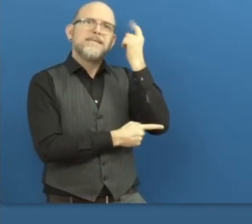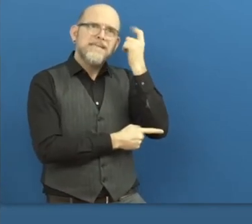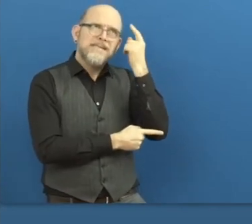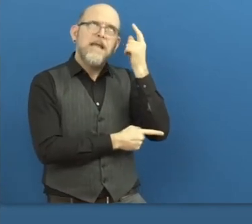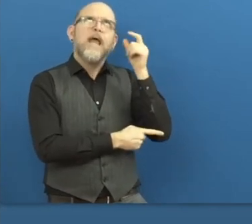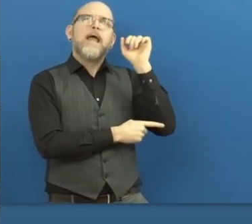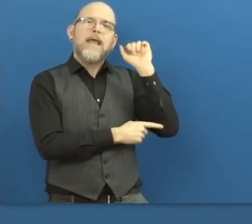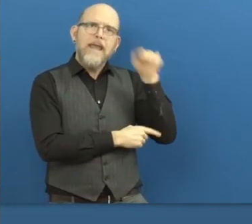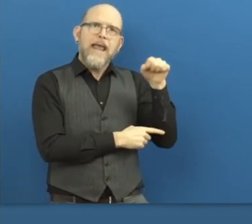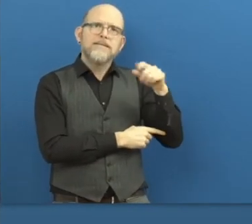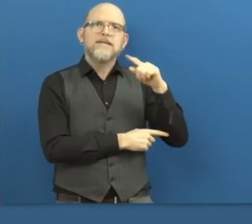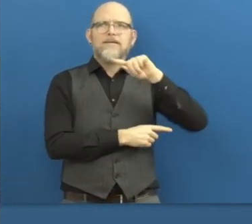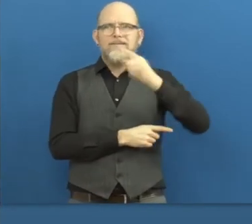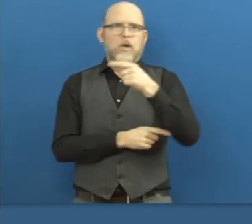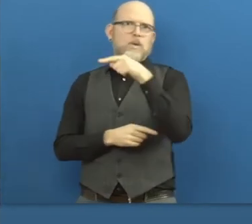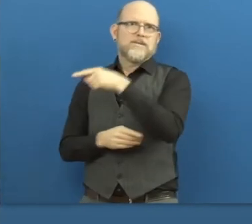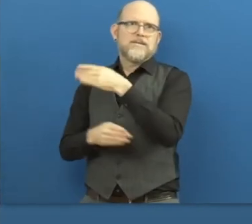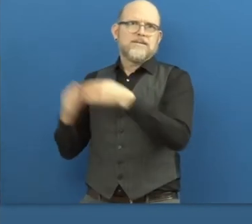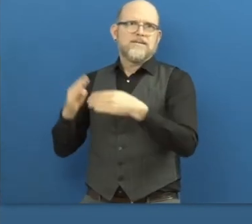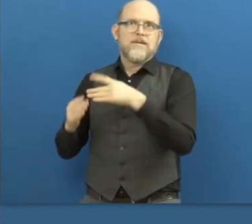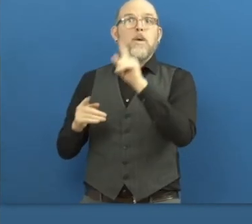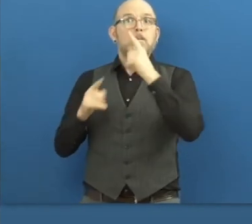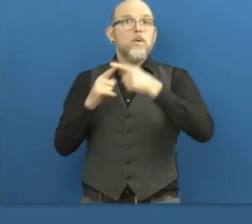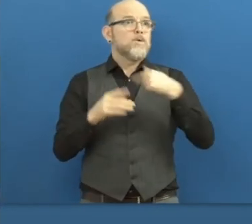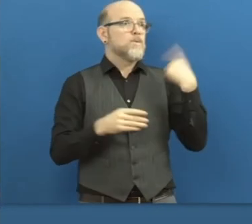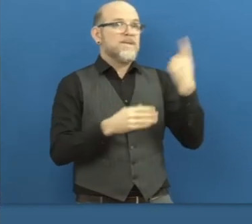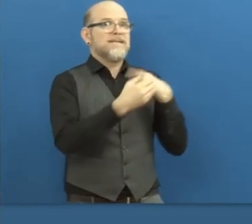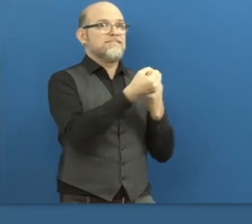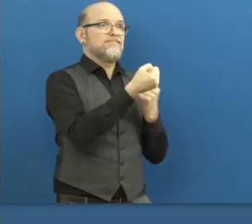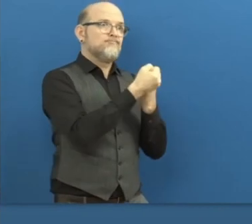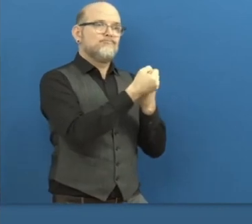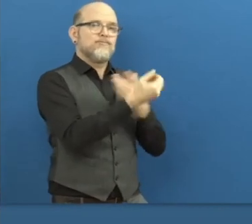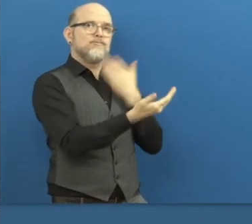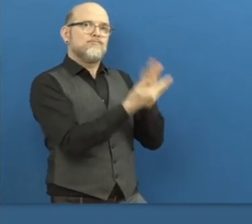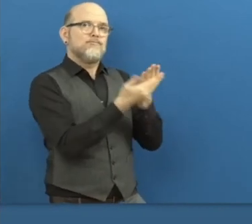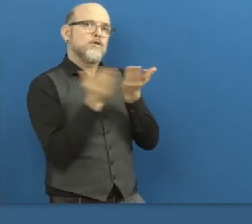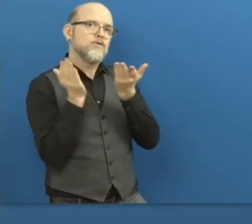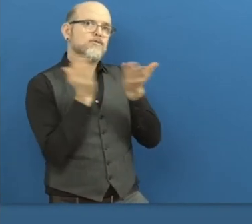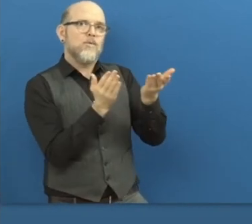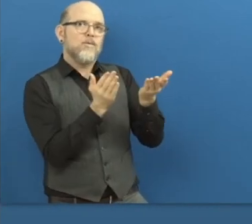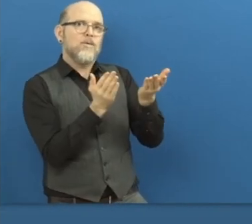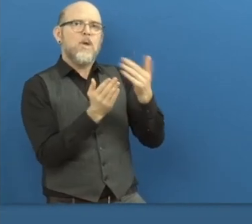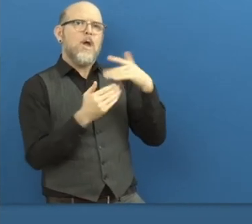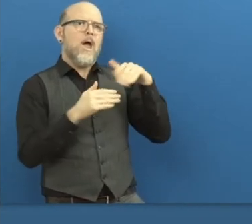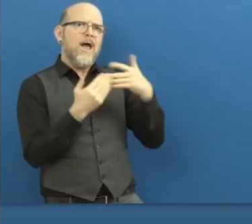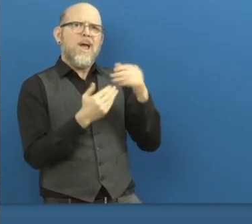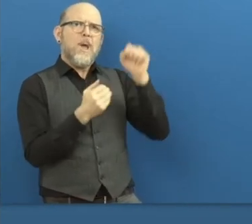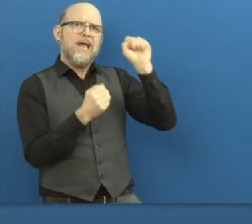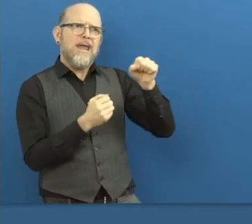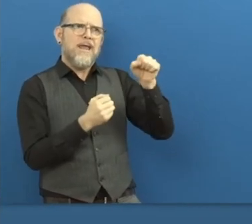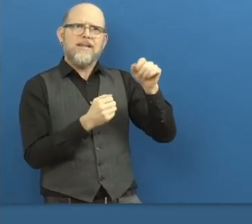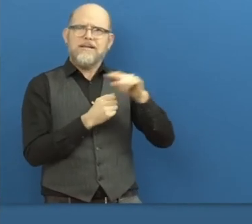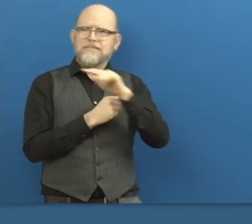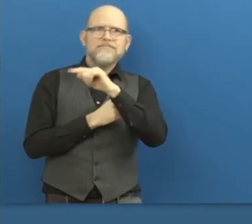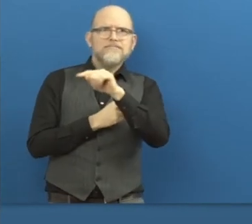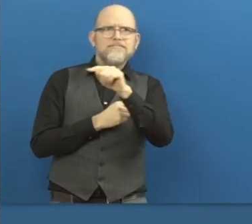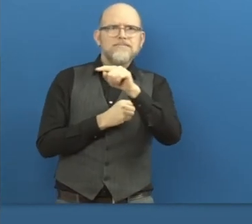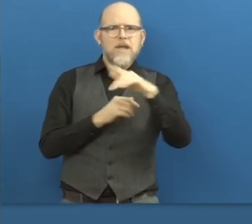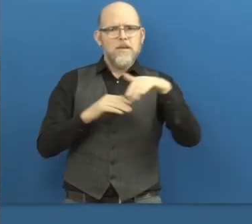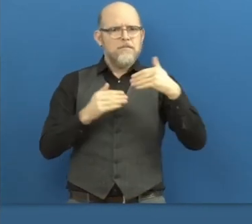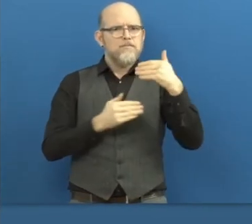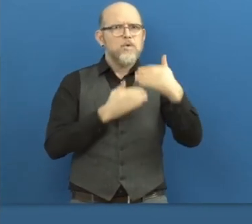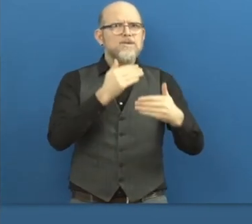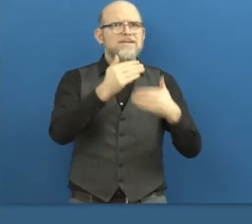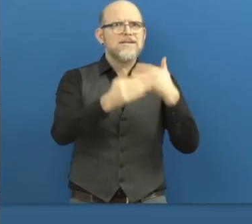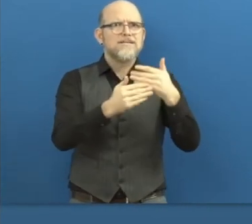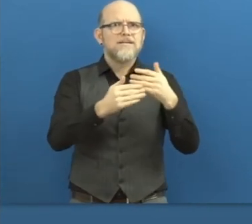how do you do this in a manner that is respectful to the job seeker who has a disability? Well, the